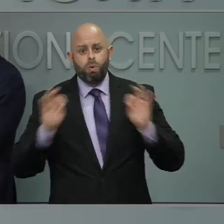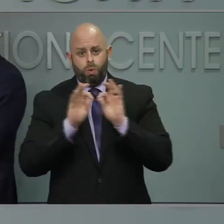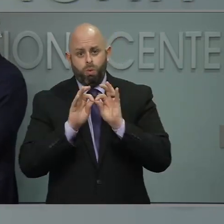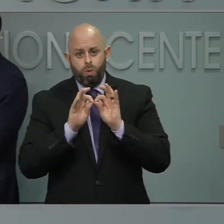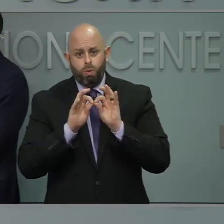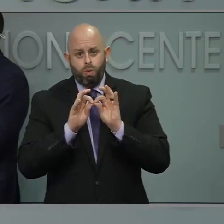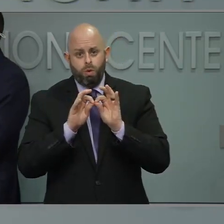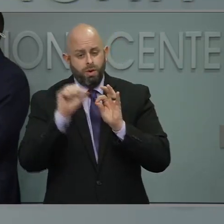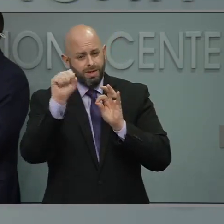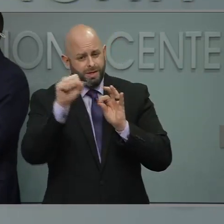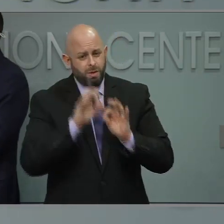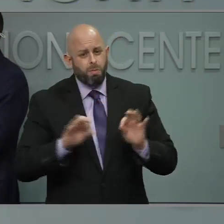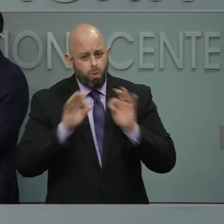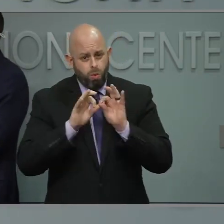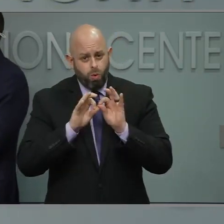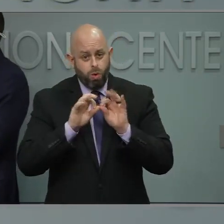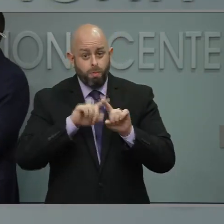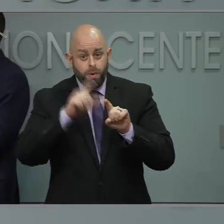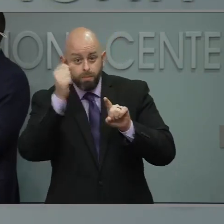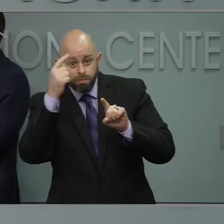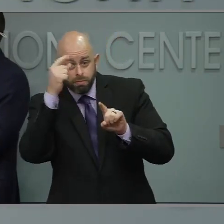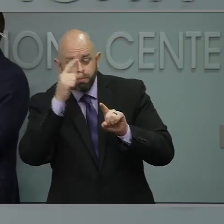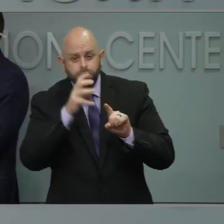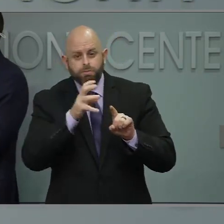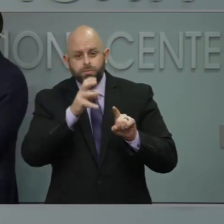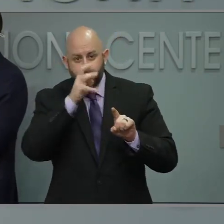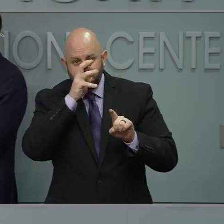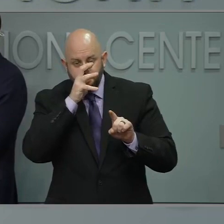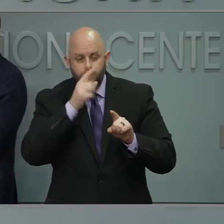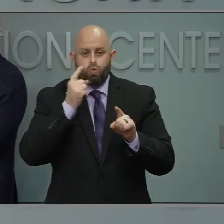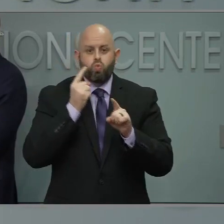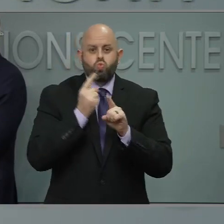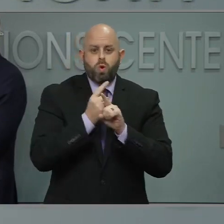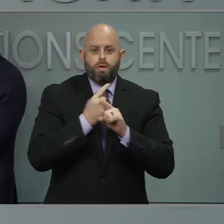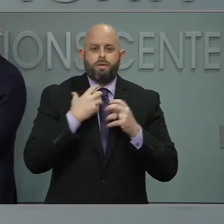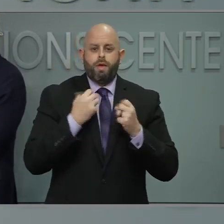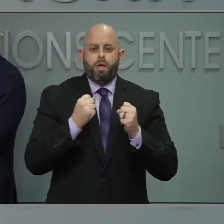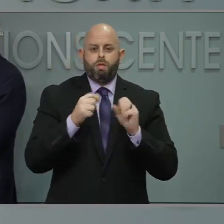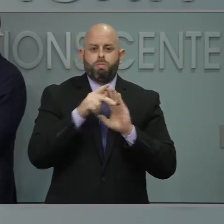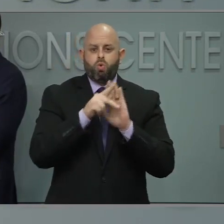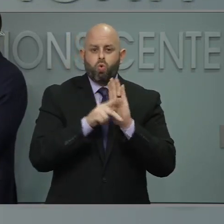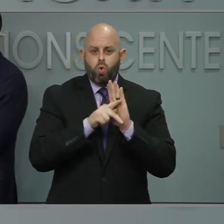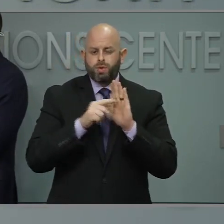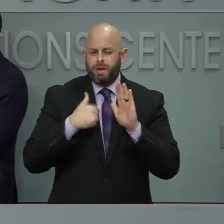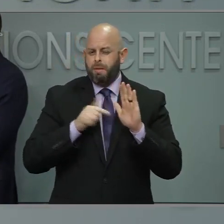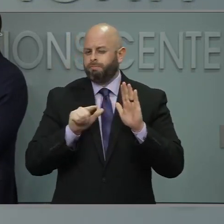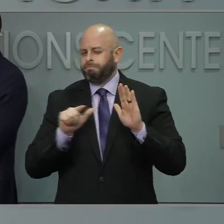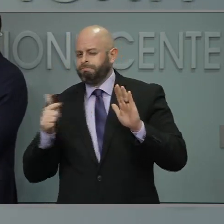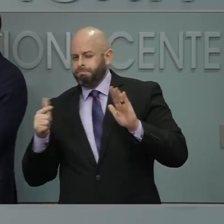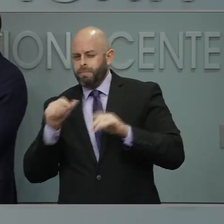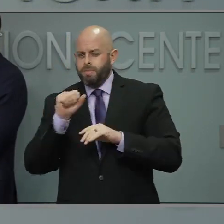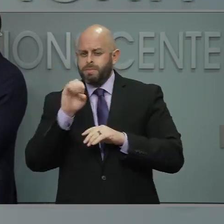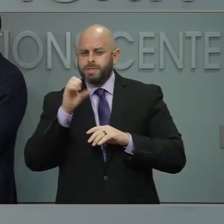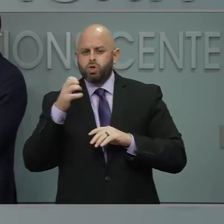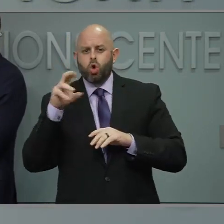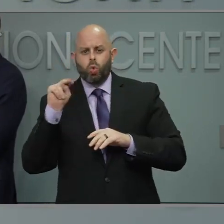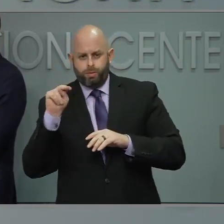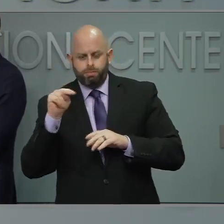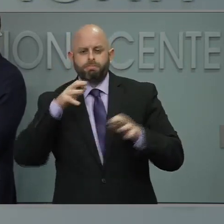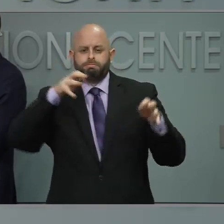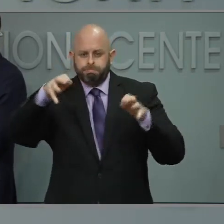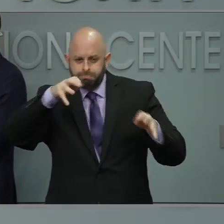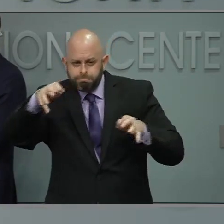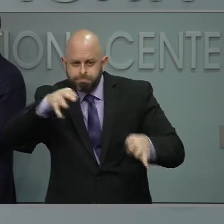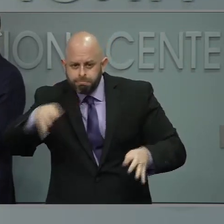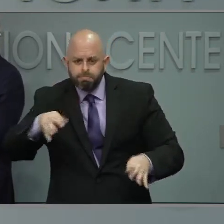be done under the right health protocols. And I'm going to let Dr. Cohen discuss the specifics of that.